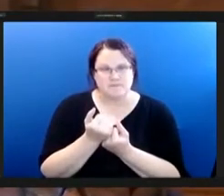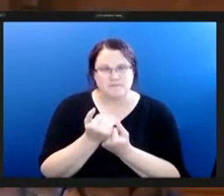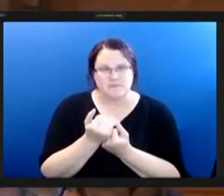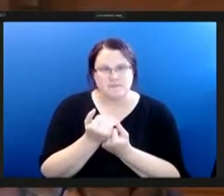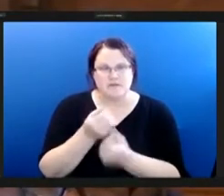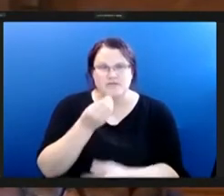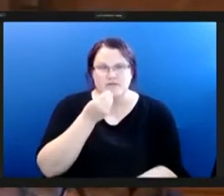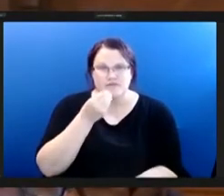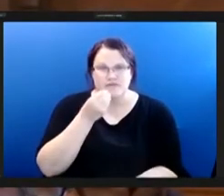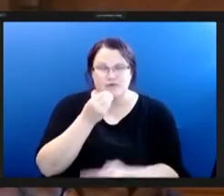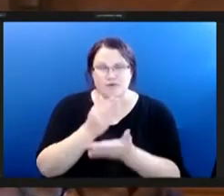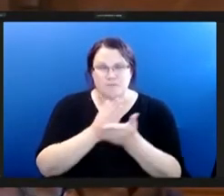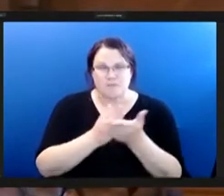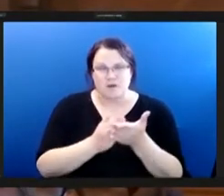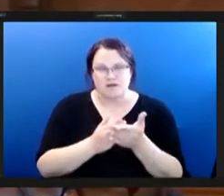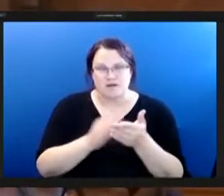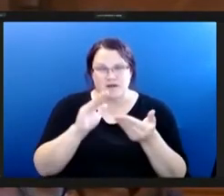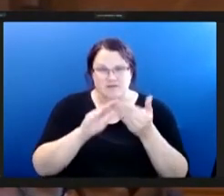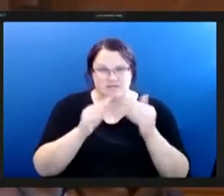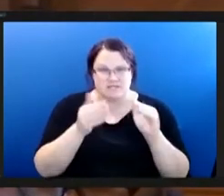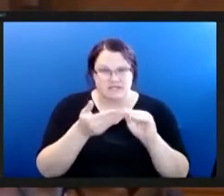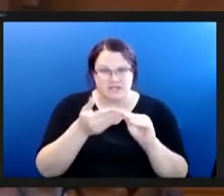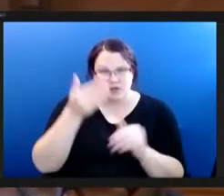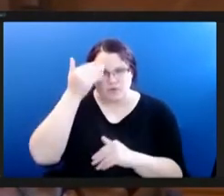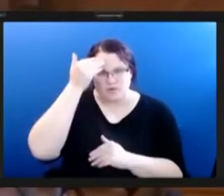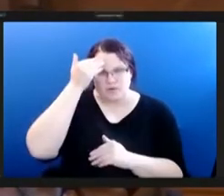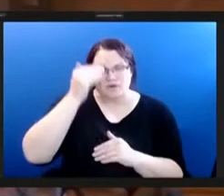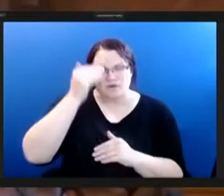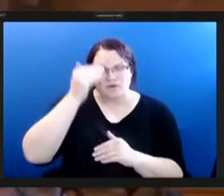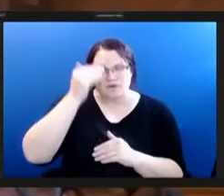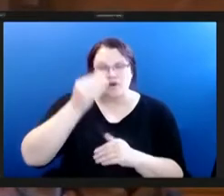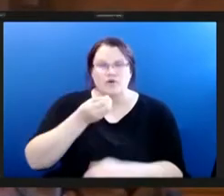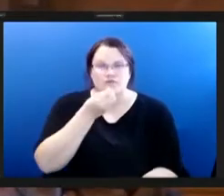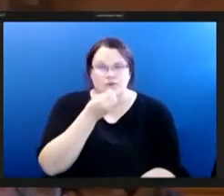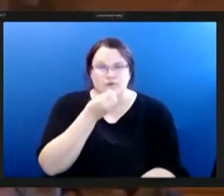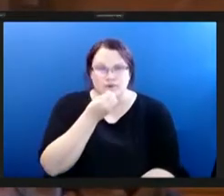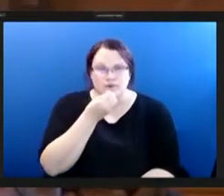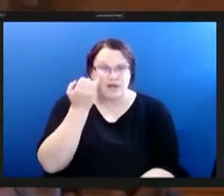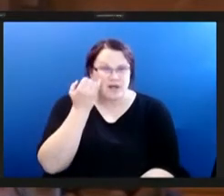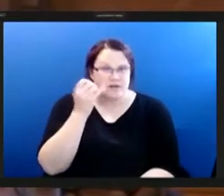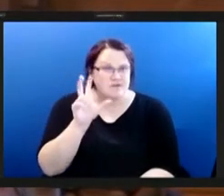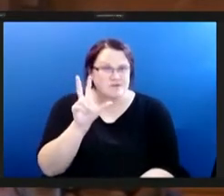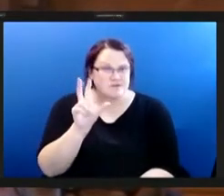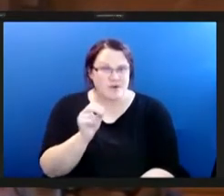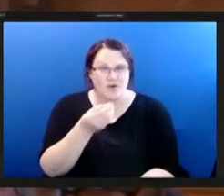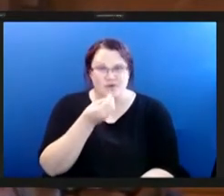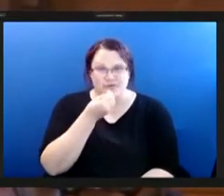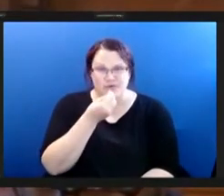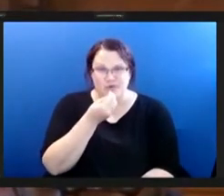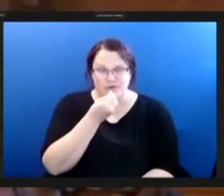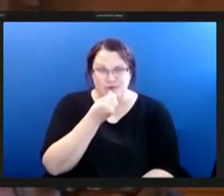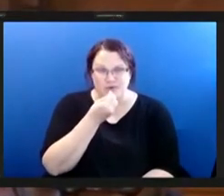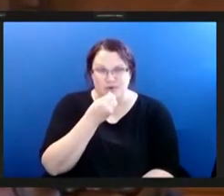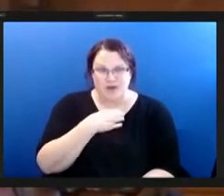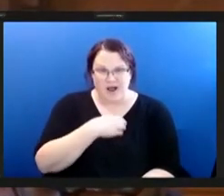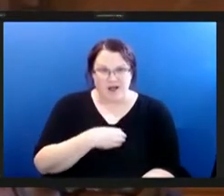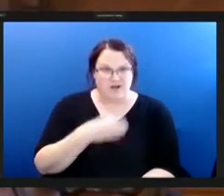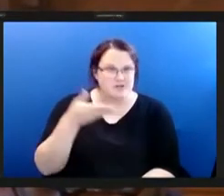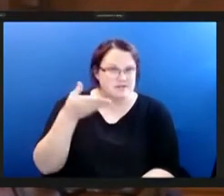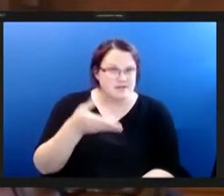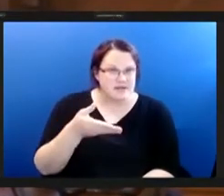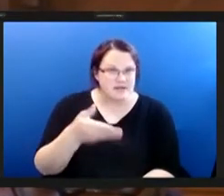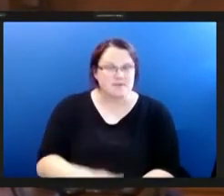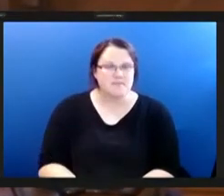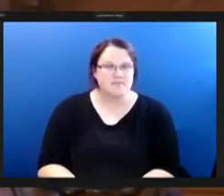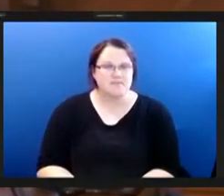this city because we know food is there is no food if there is no food then hunger is there so we would